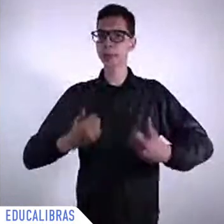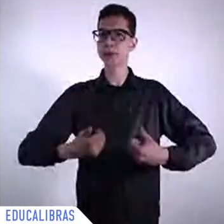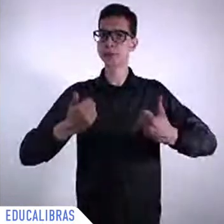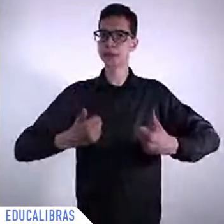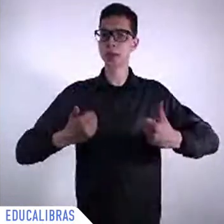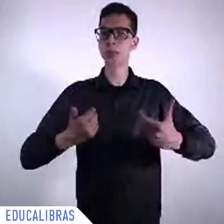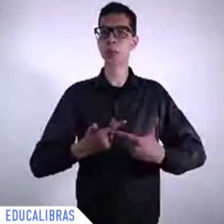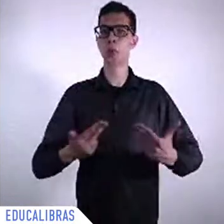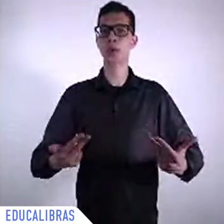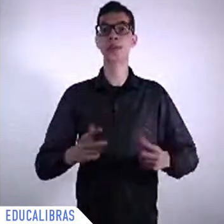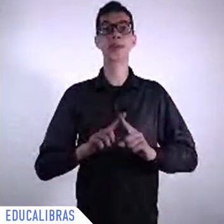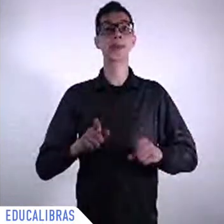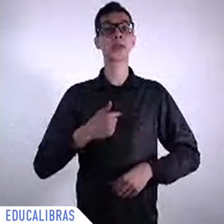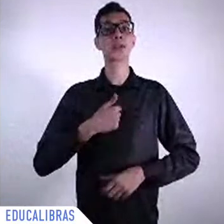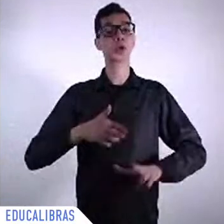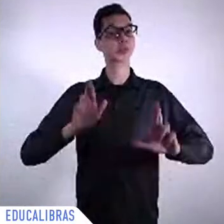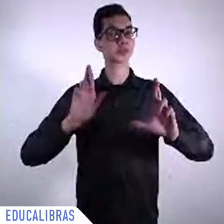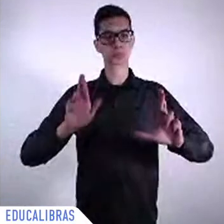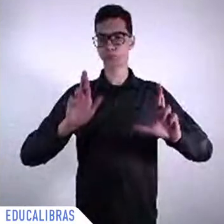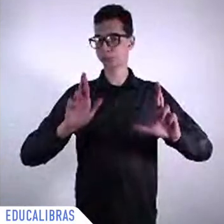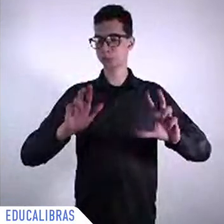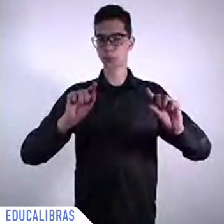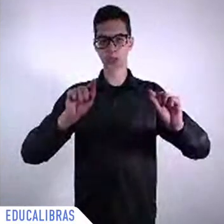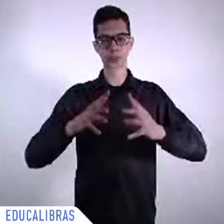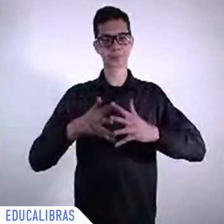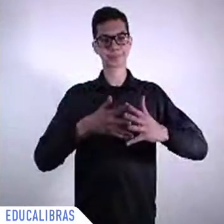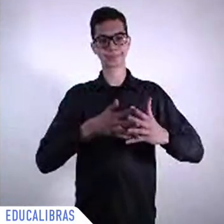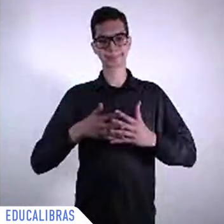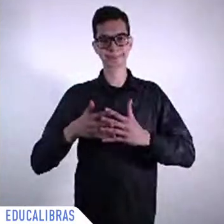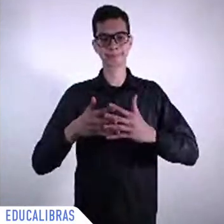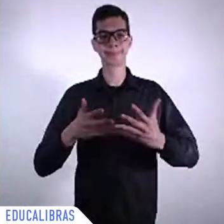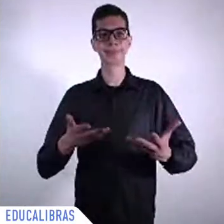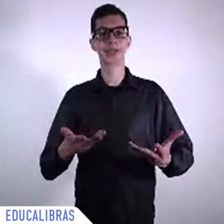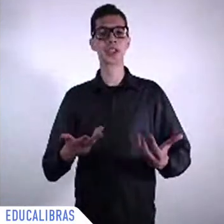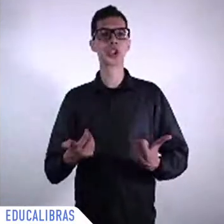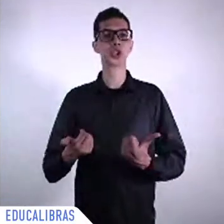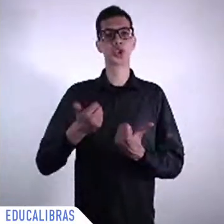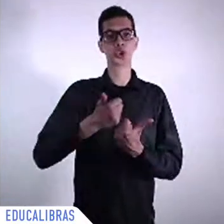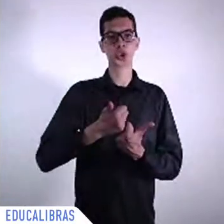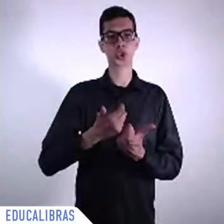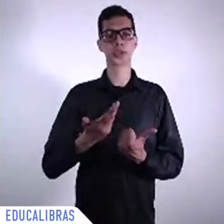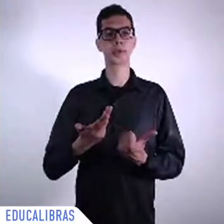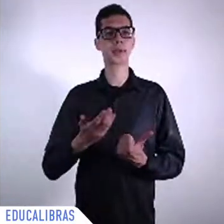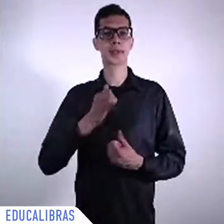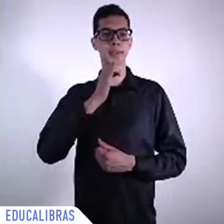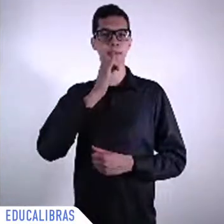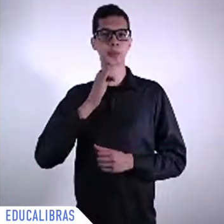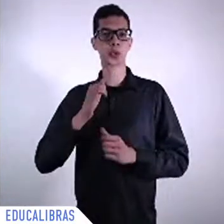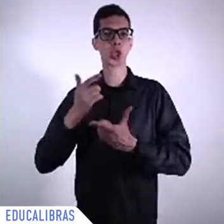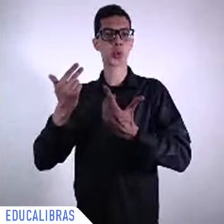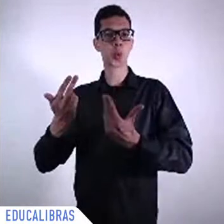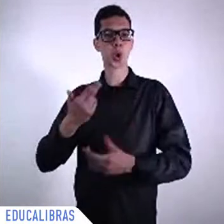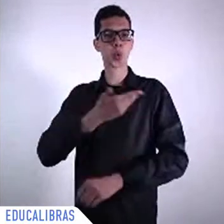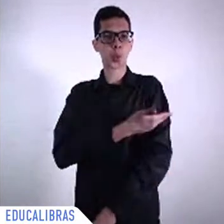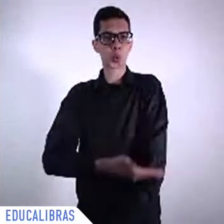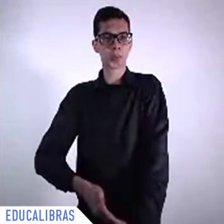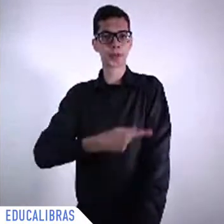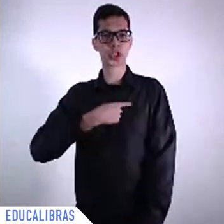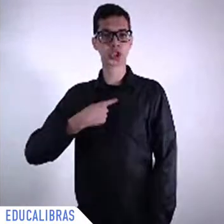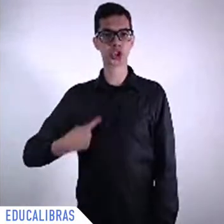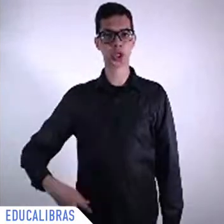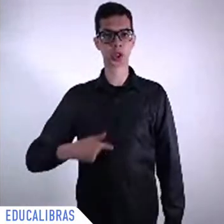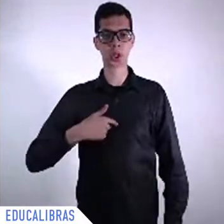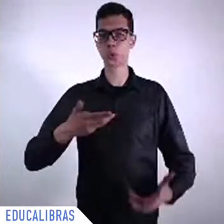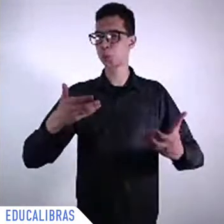movements that make the world a little bit more multipolar. And then I will come back to one of the subjects I mentioned